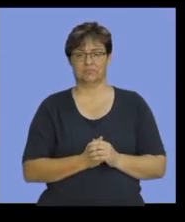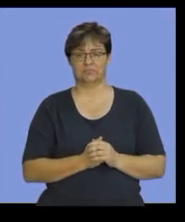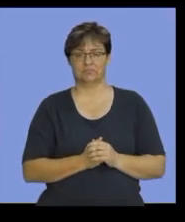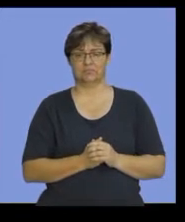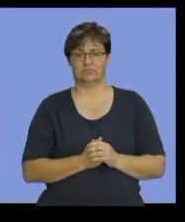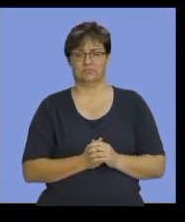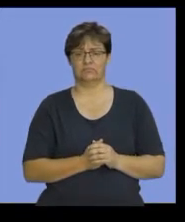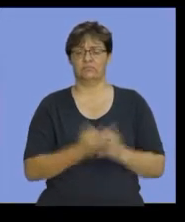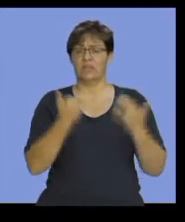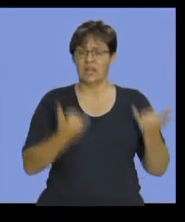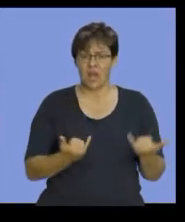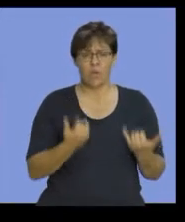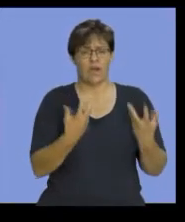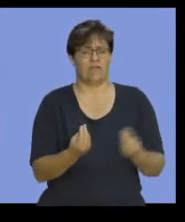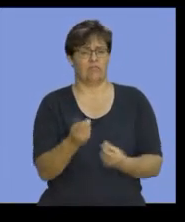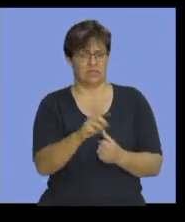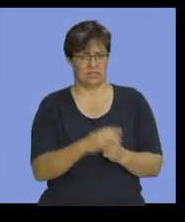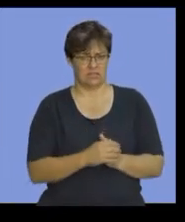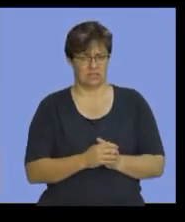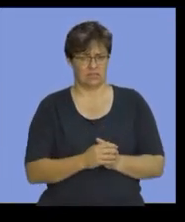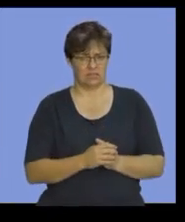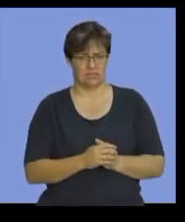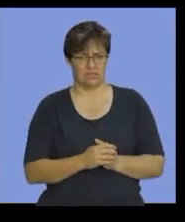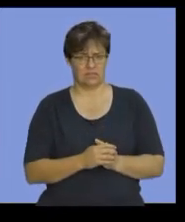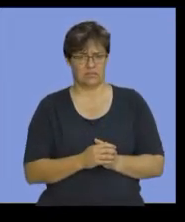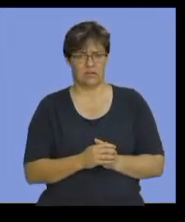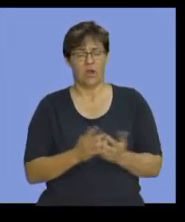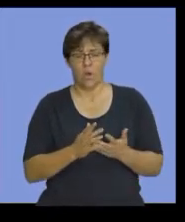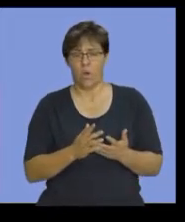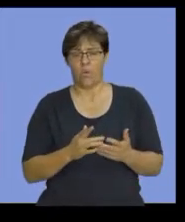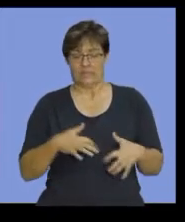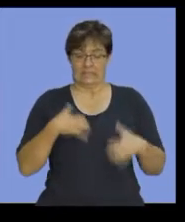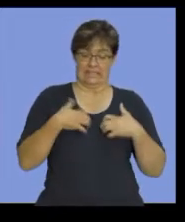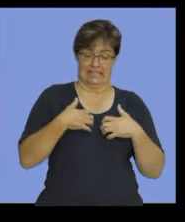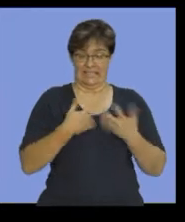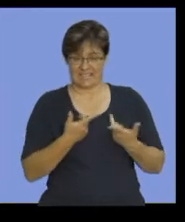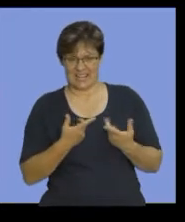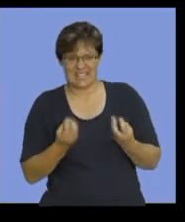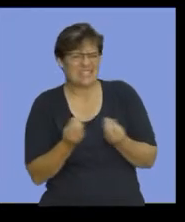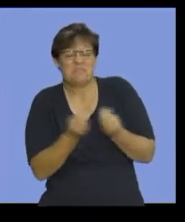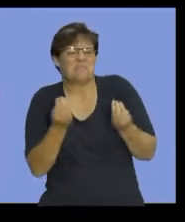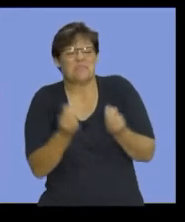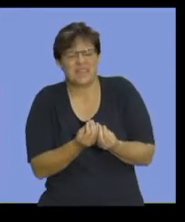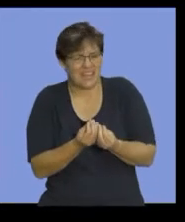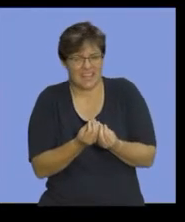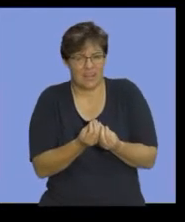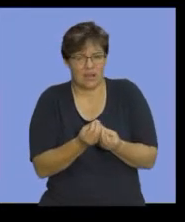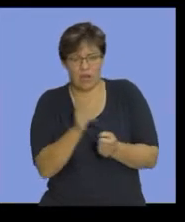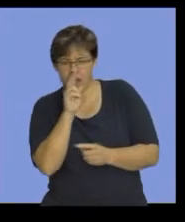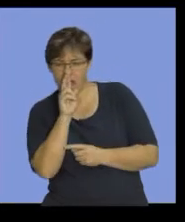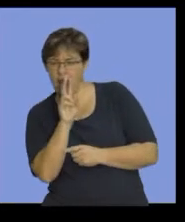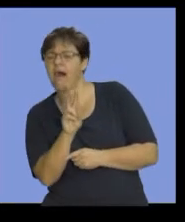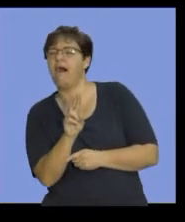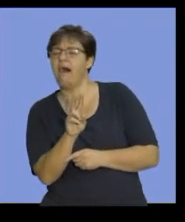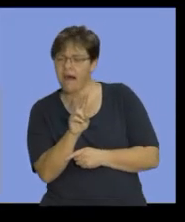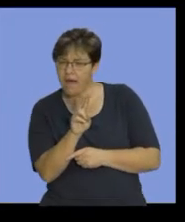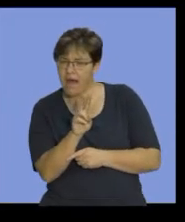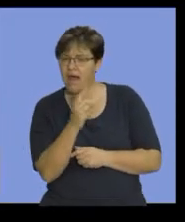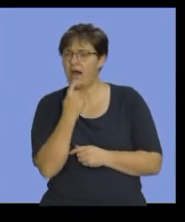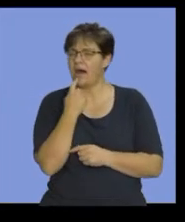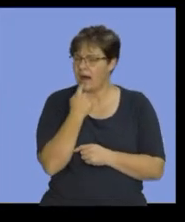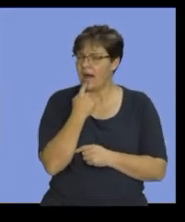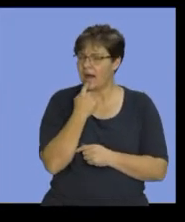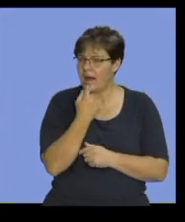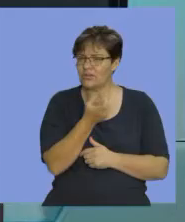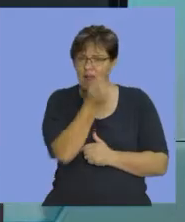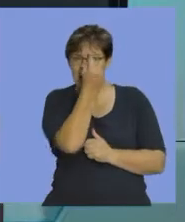Here we have an appetizer for you. Just something for you to get a favor with, to get